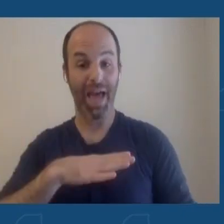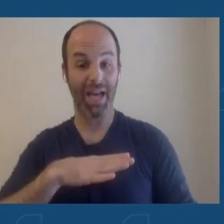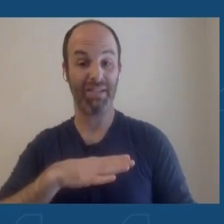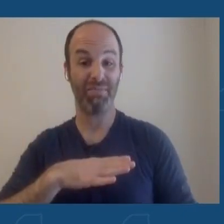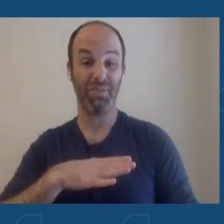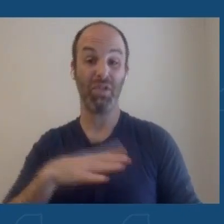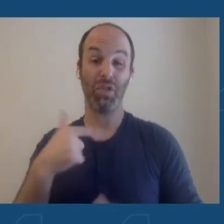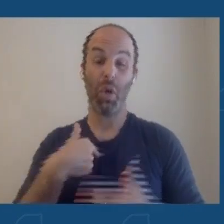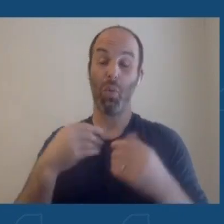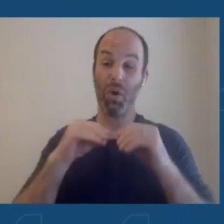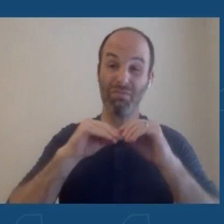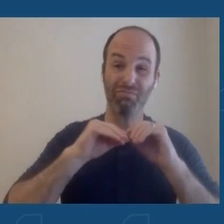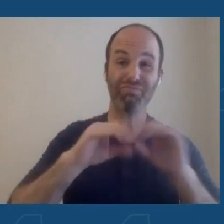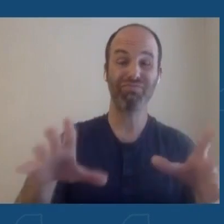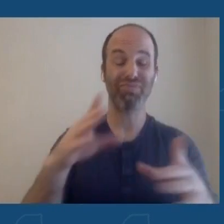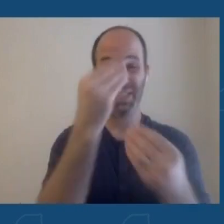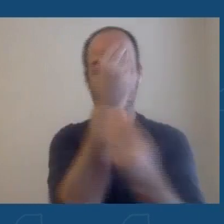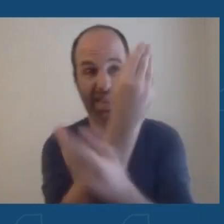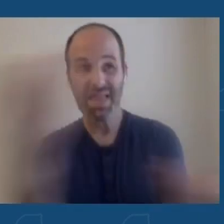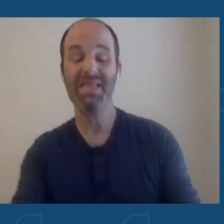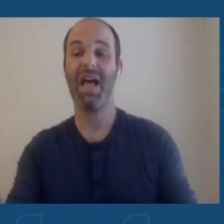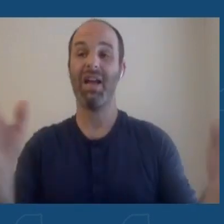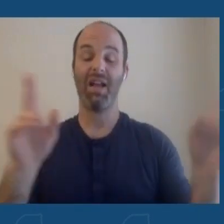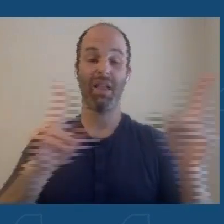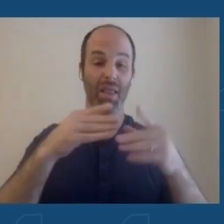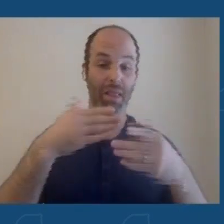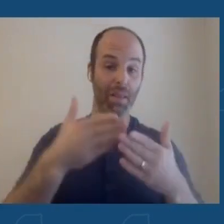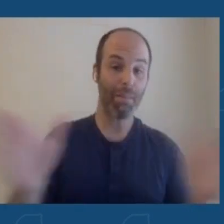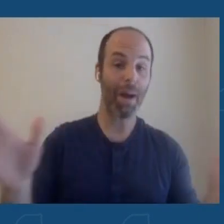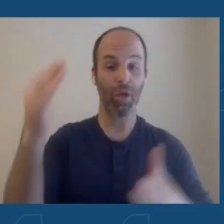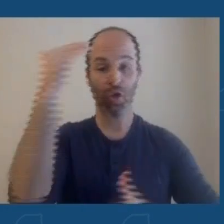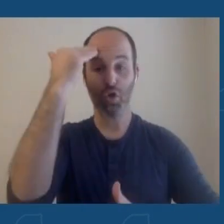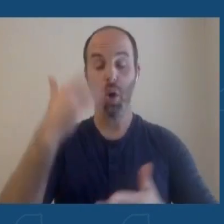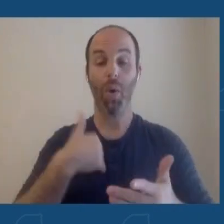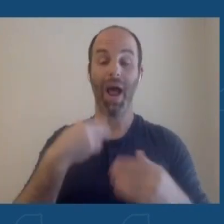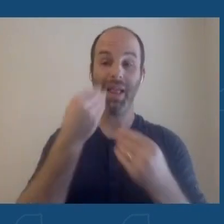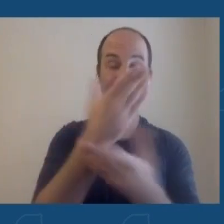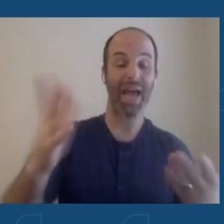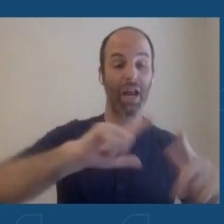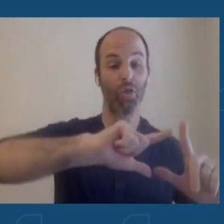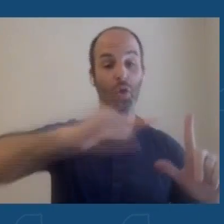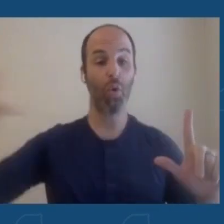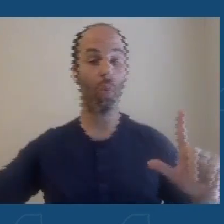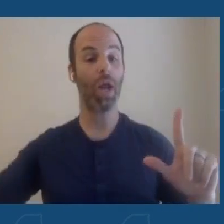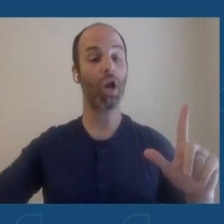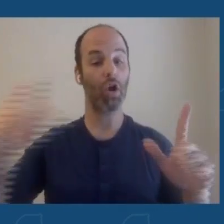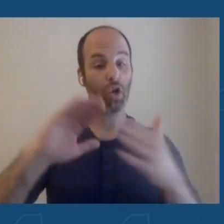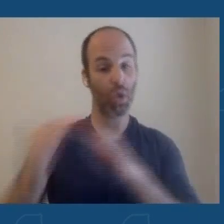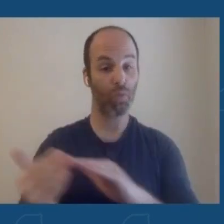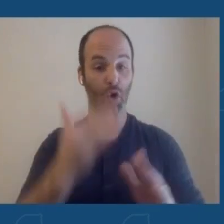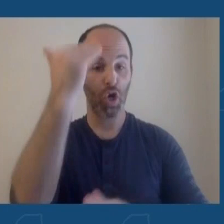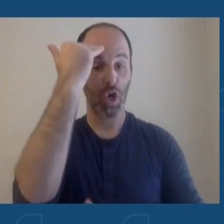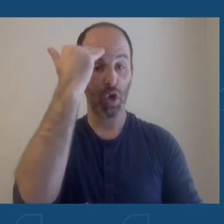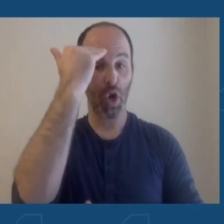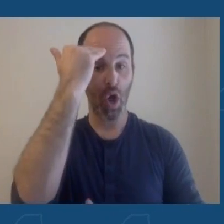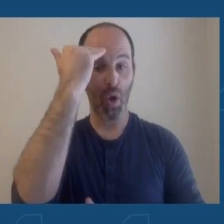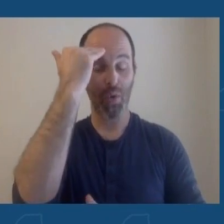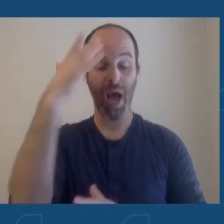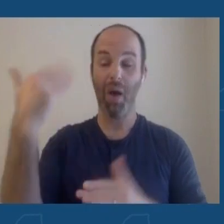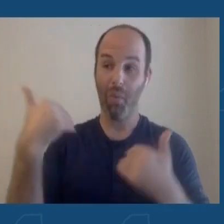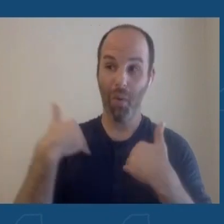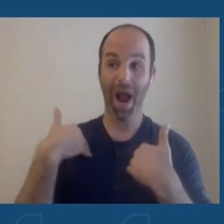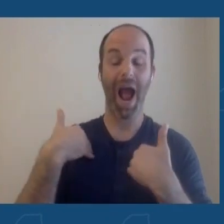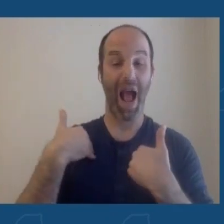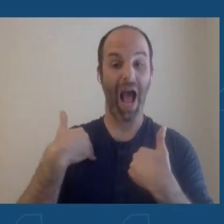reaching out to advocates and activists in the LGBTQ community, with which we have longstanding and